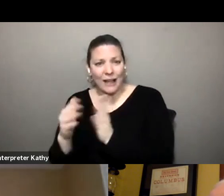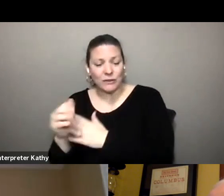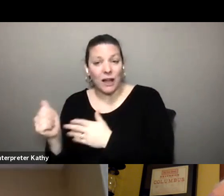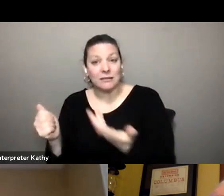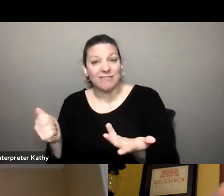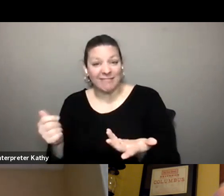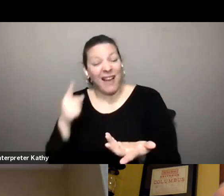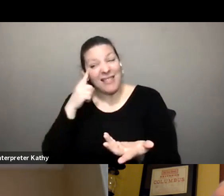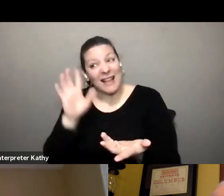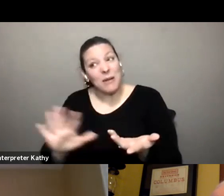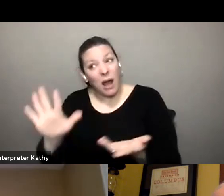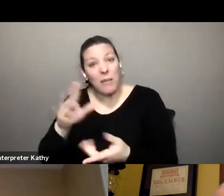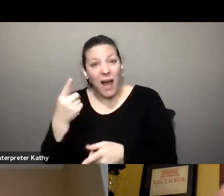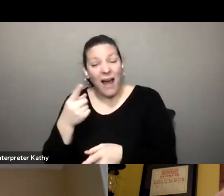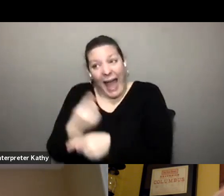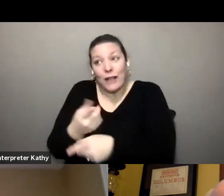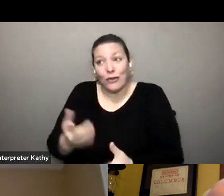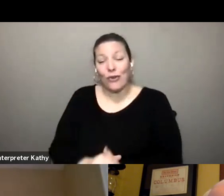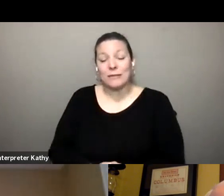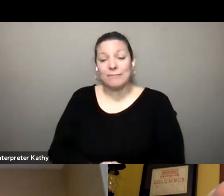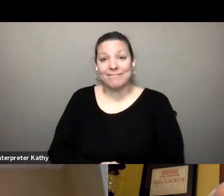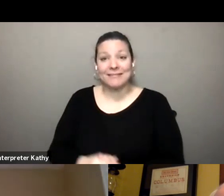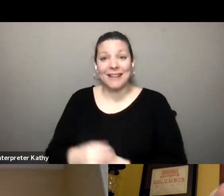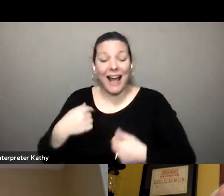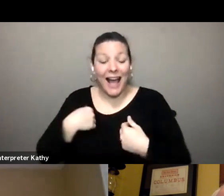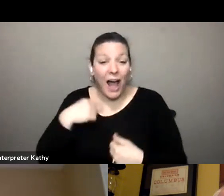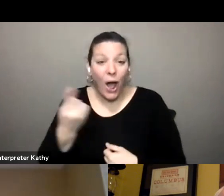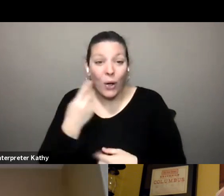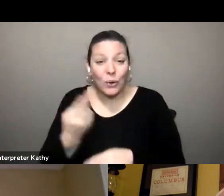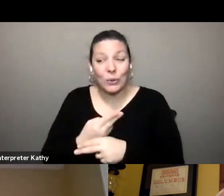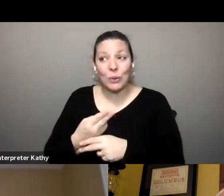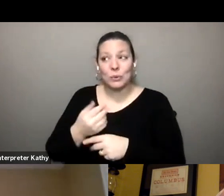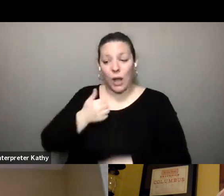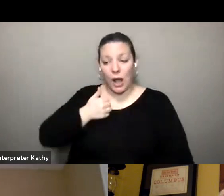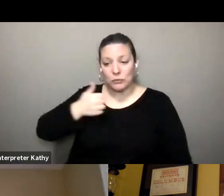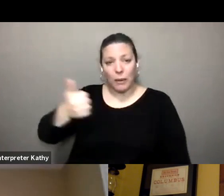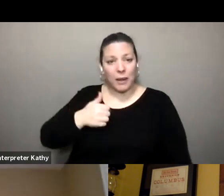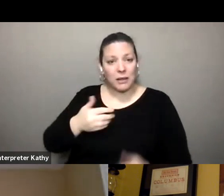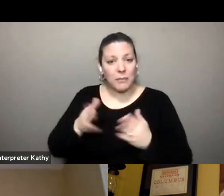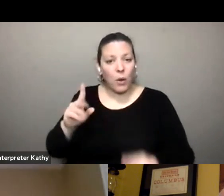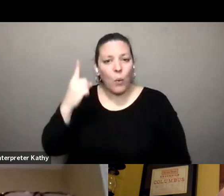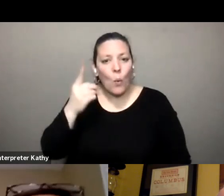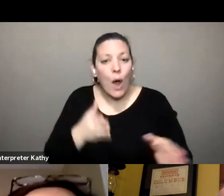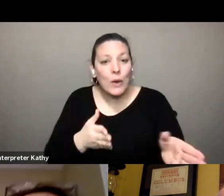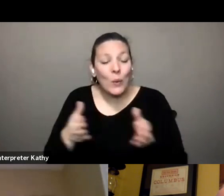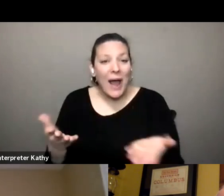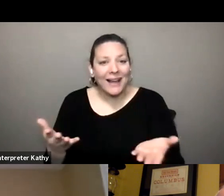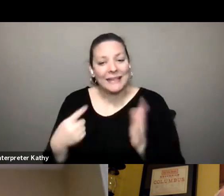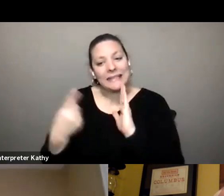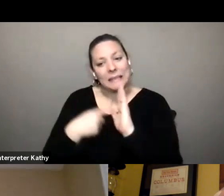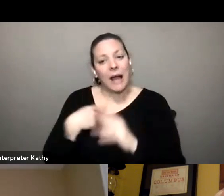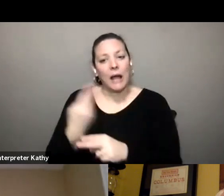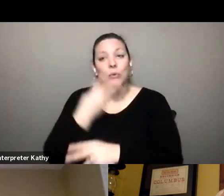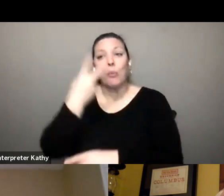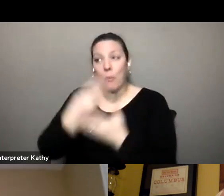that's probably about right um and i was only using transit one way i was you know there were times where i used it both ways